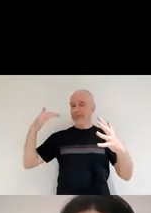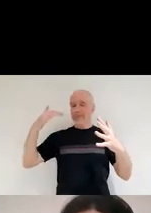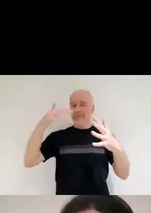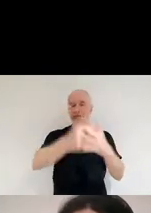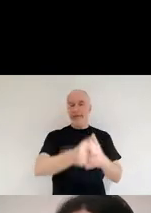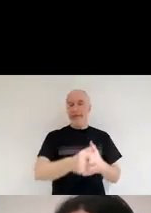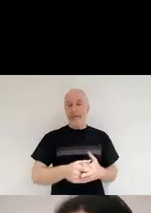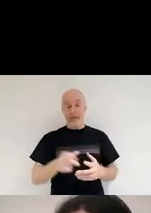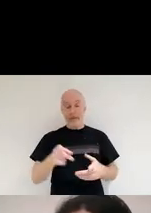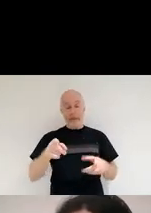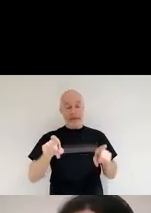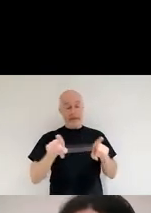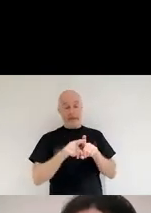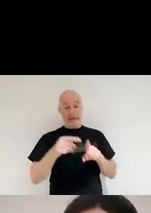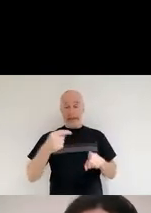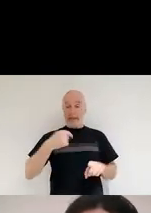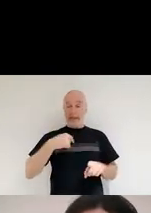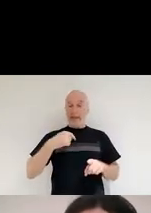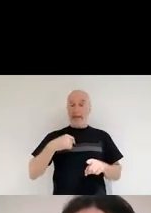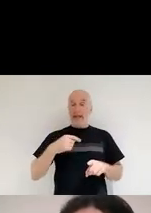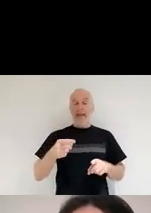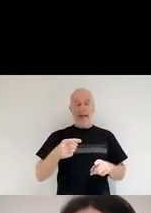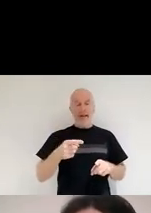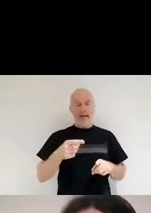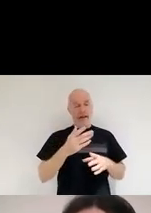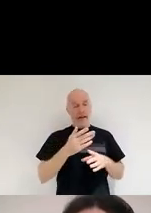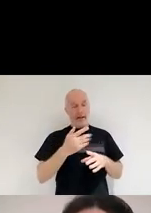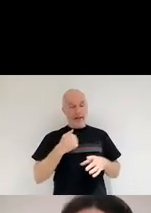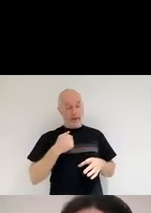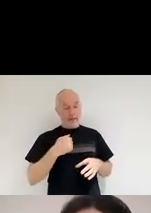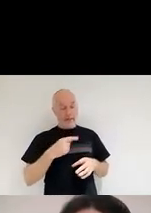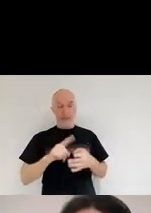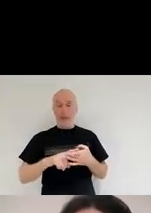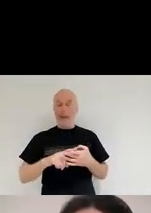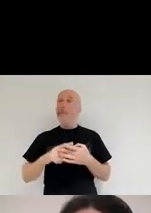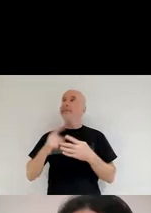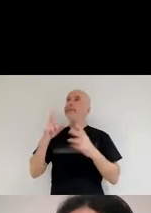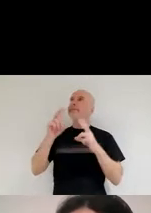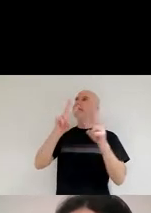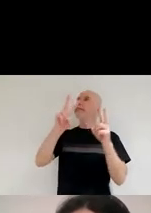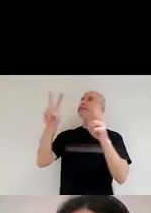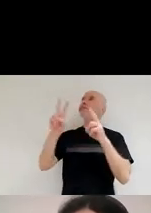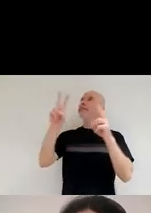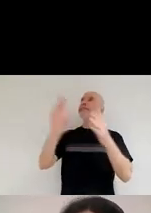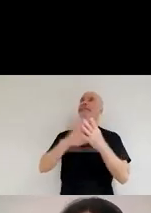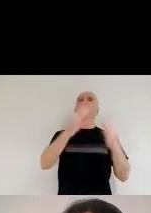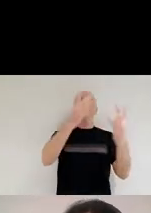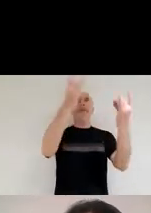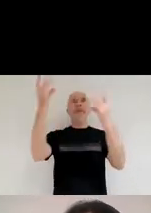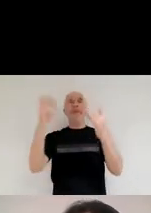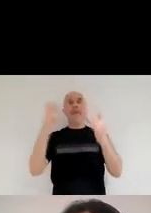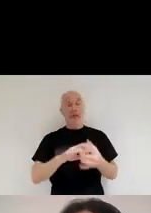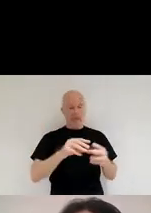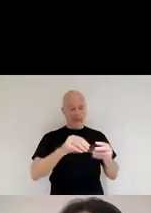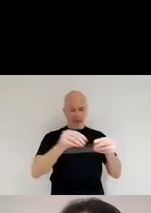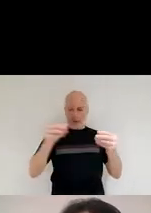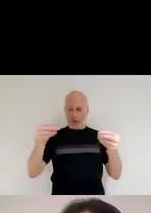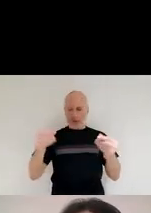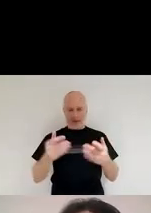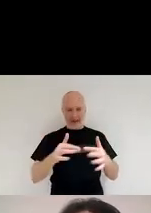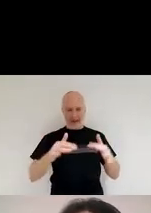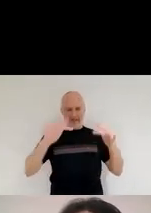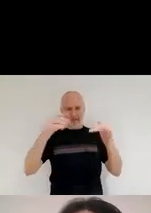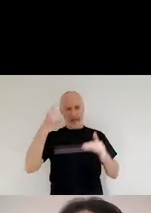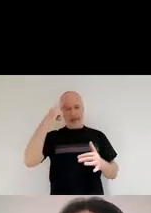me, before I started in astronomy, whenever you think of dust, you think of something like this. You think of this